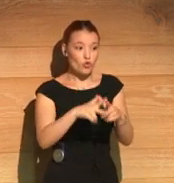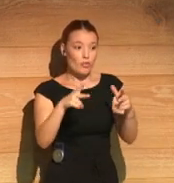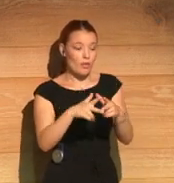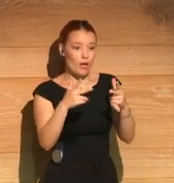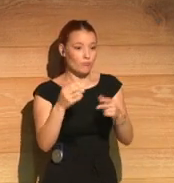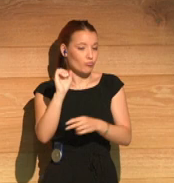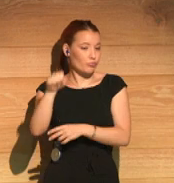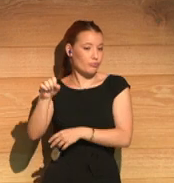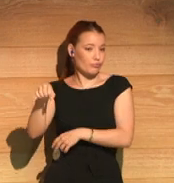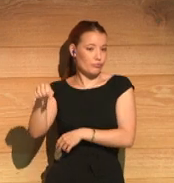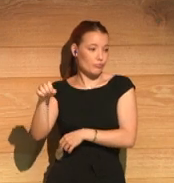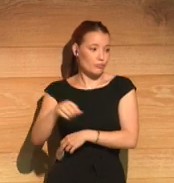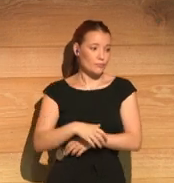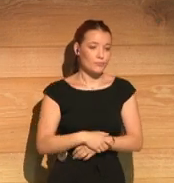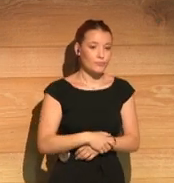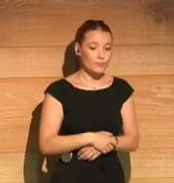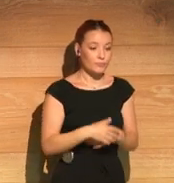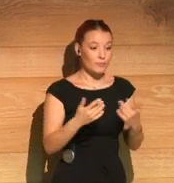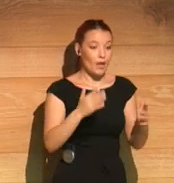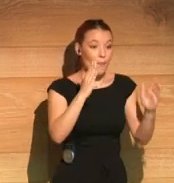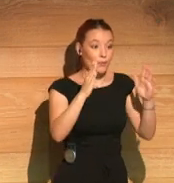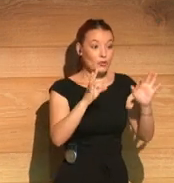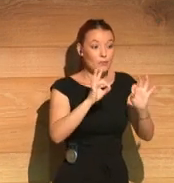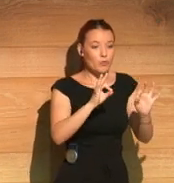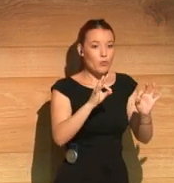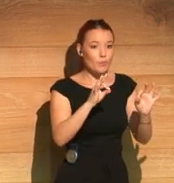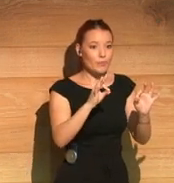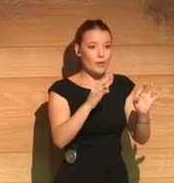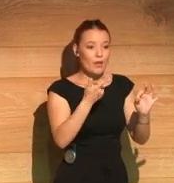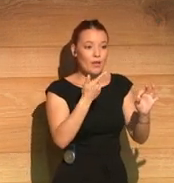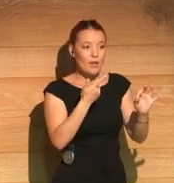And you think, that's the title. And I wrote it down immediately.